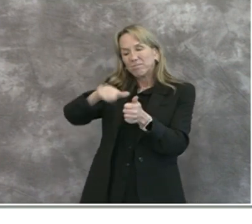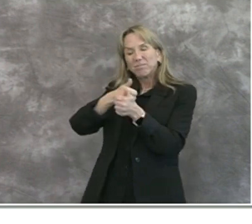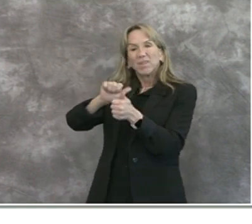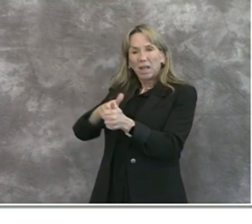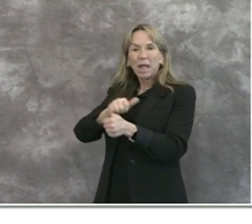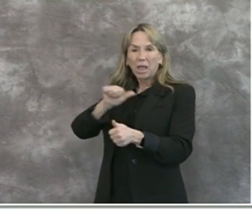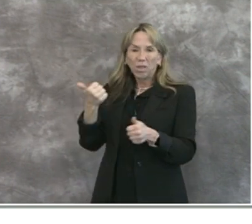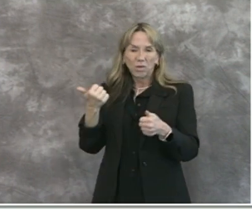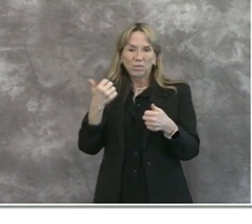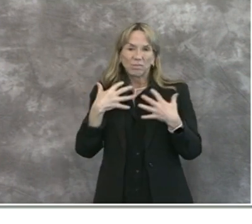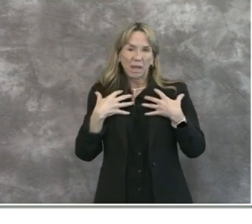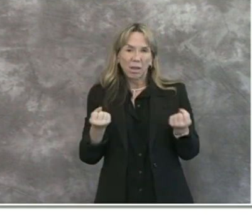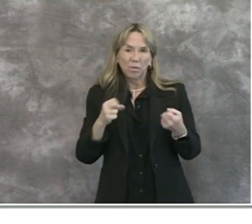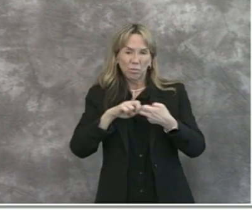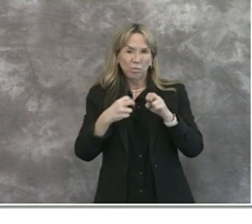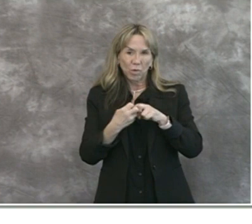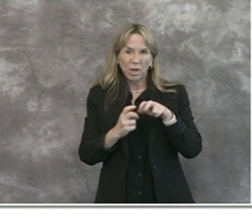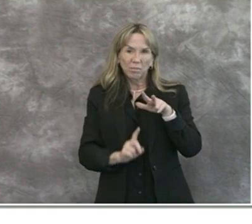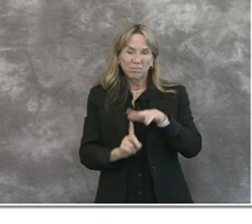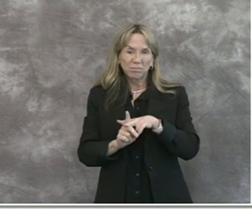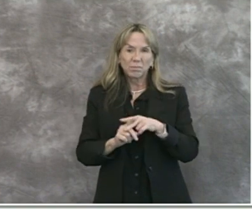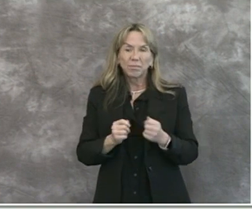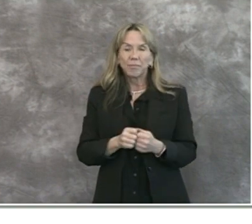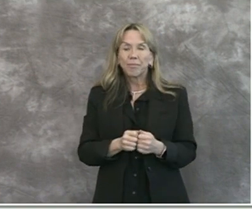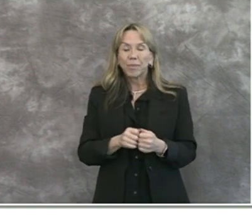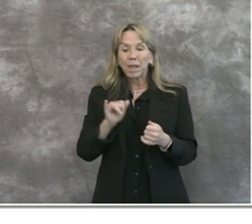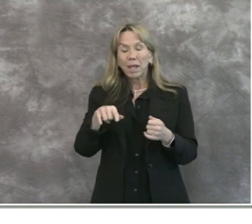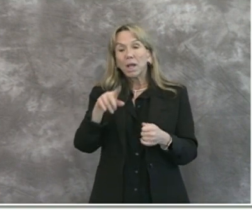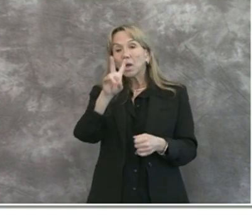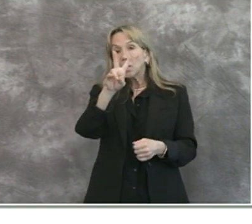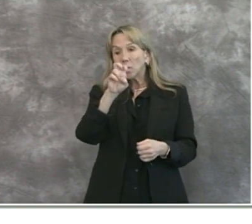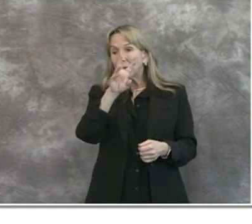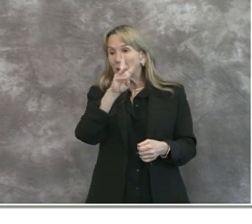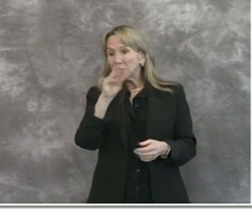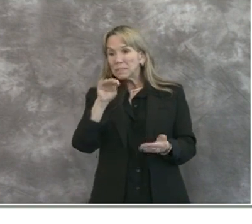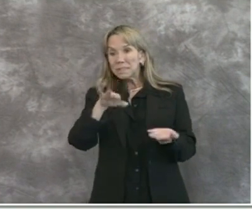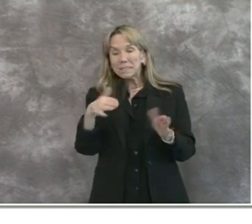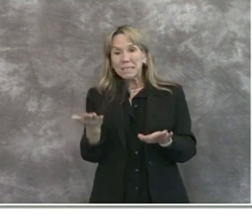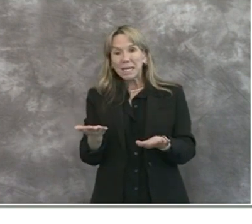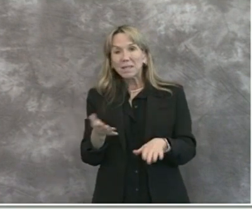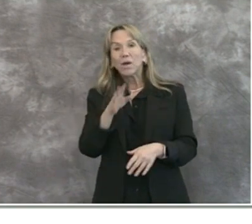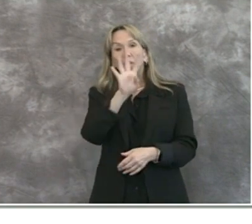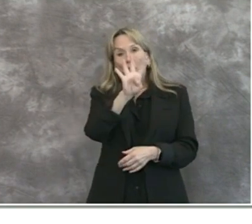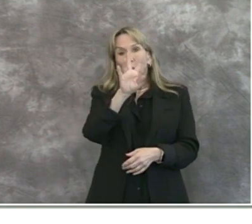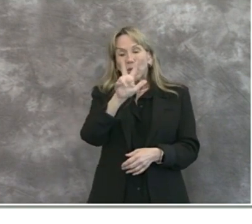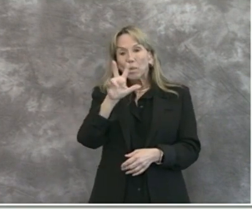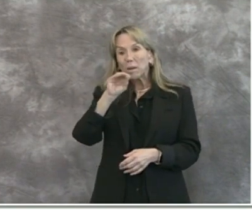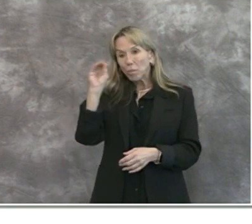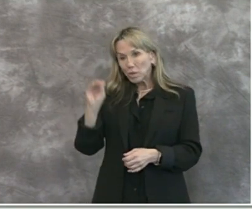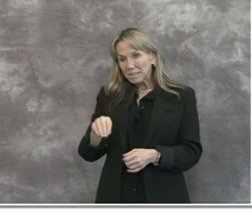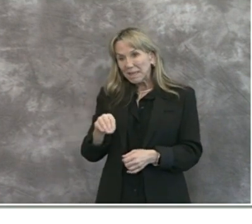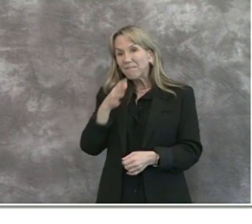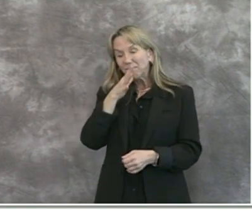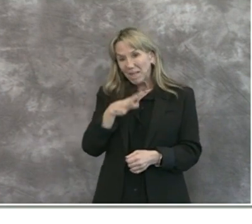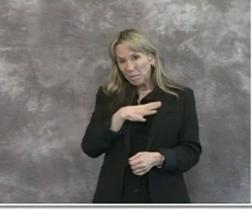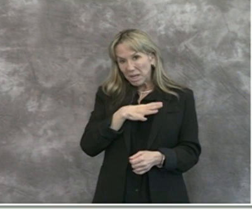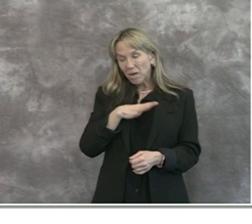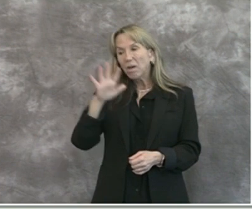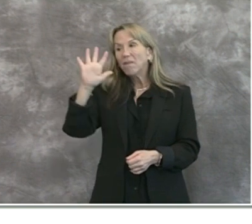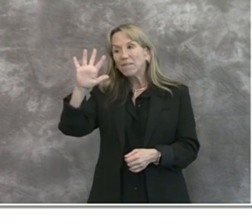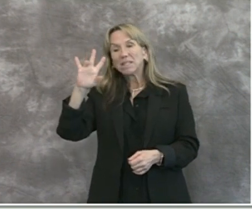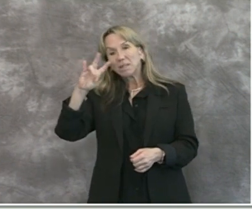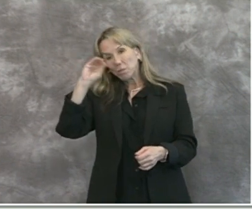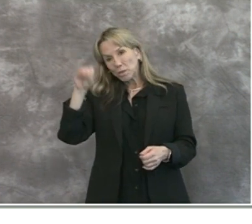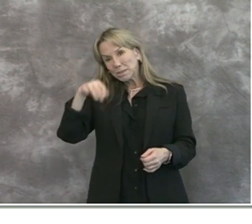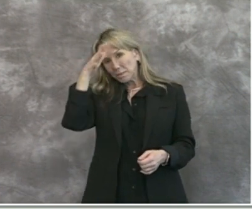medical conditions. Also of the total of 260 deaths, 43% were female and 57